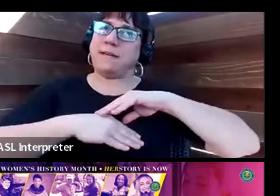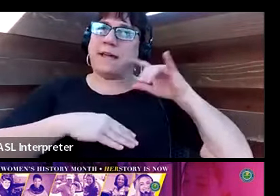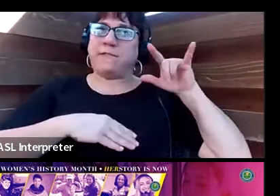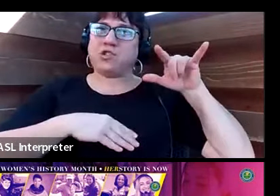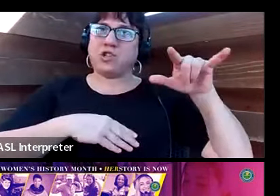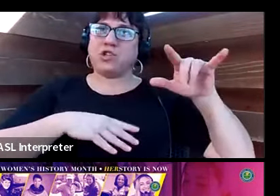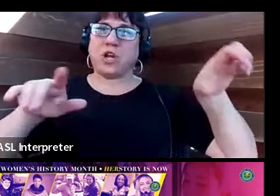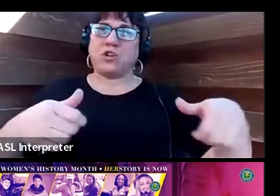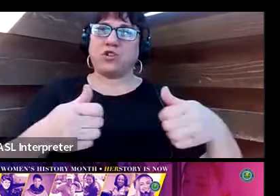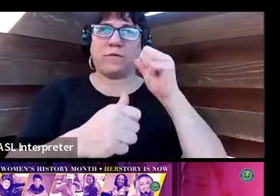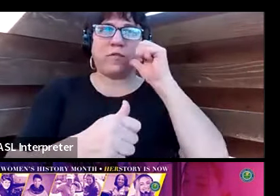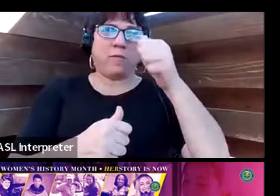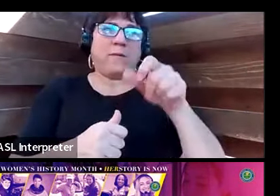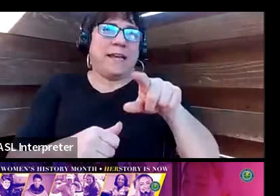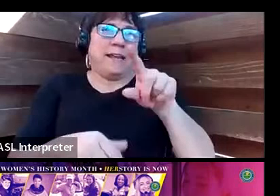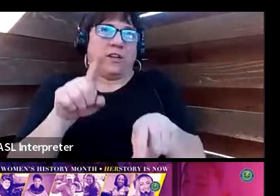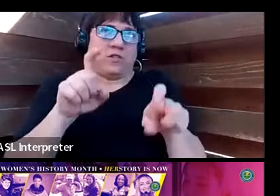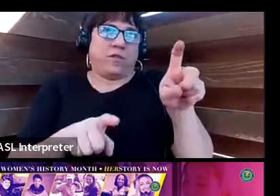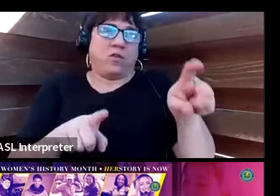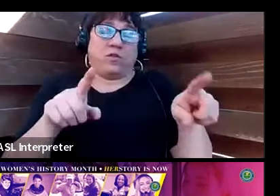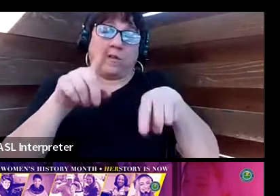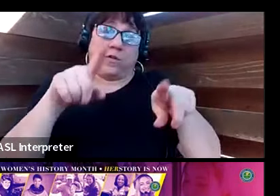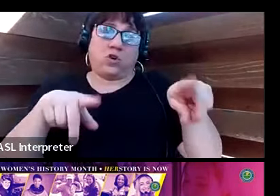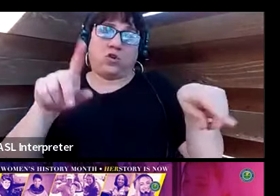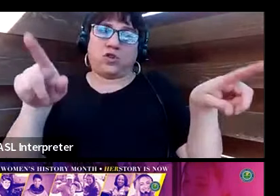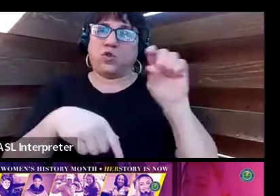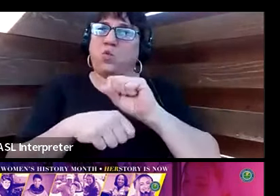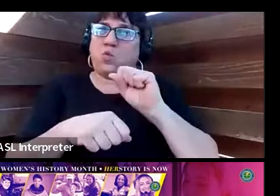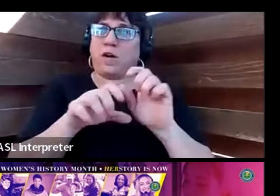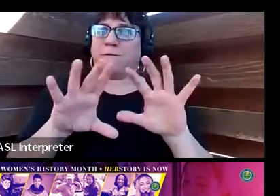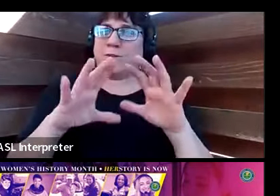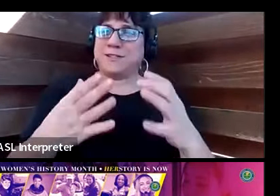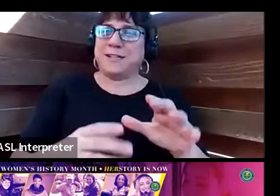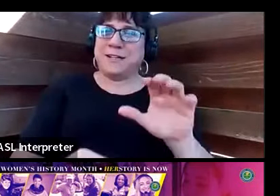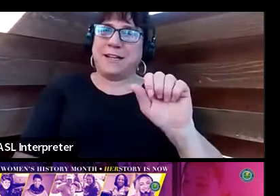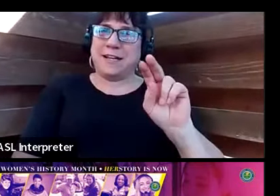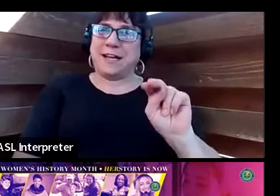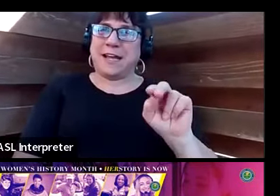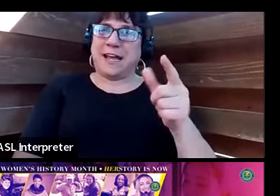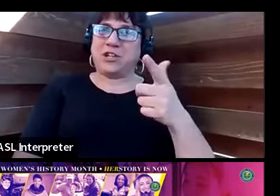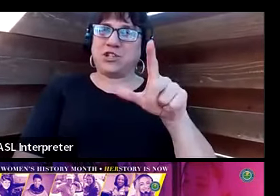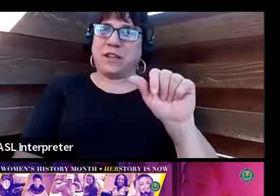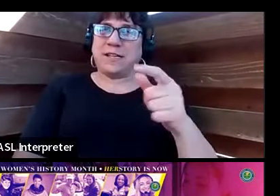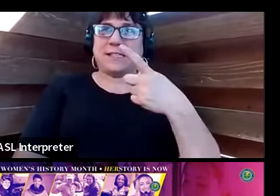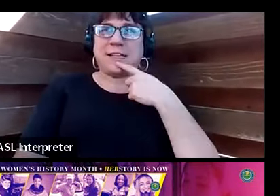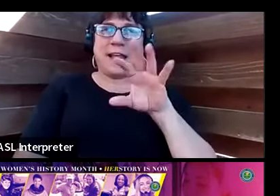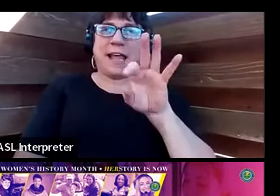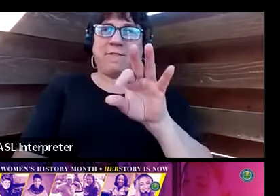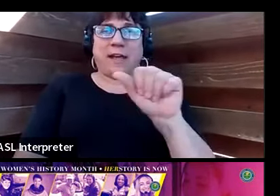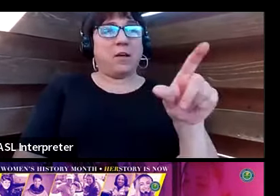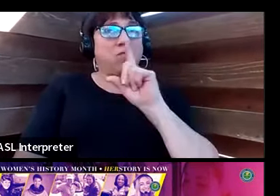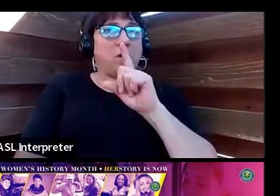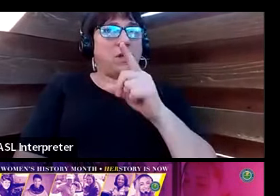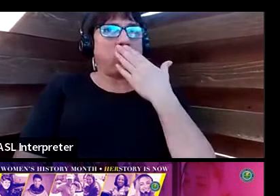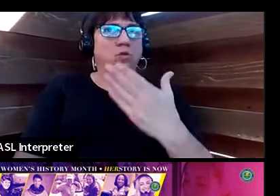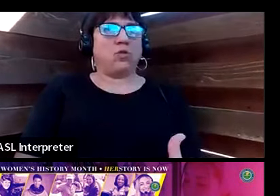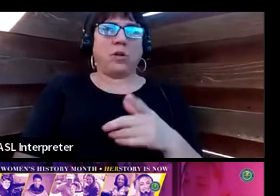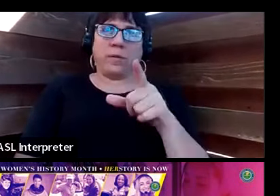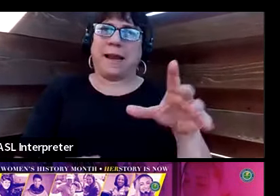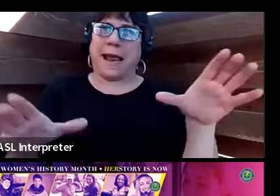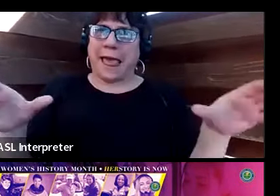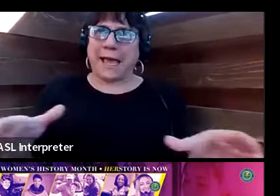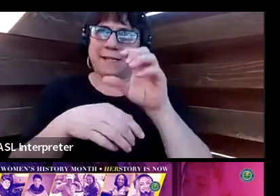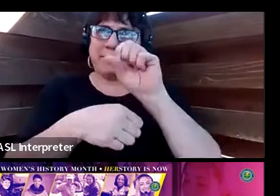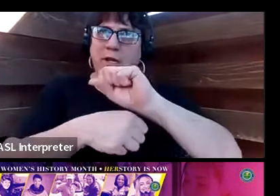We need that diverse workforce. And as Angela has said, the FAA is really good about actively